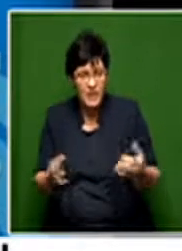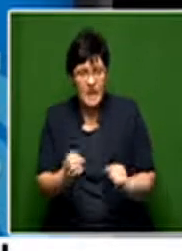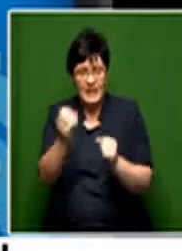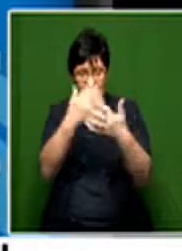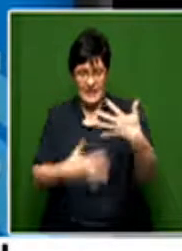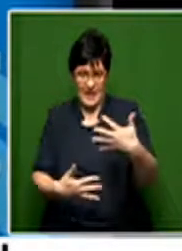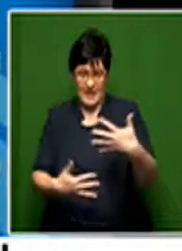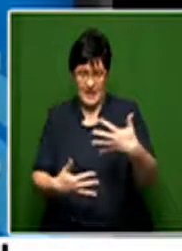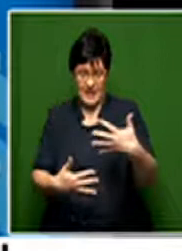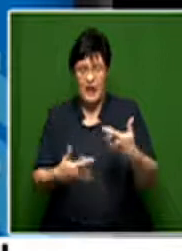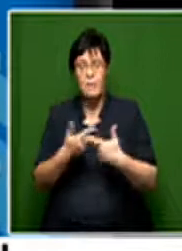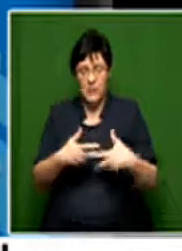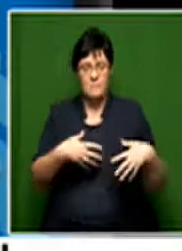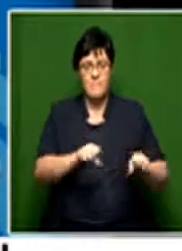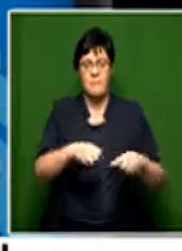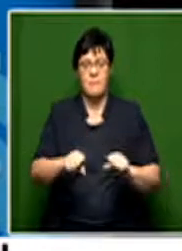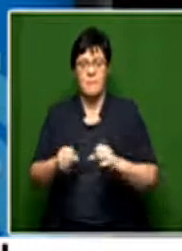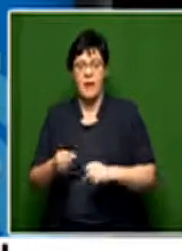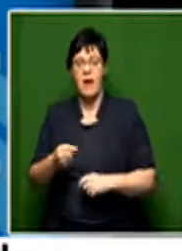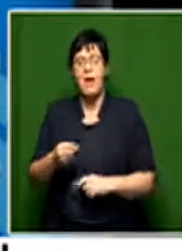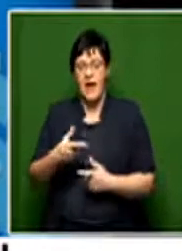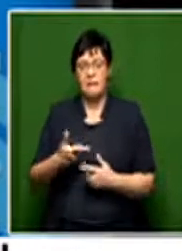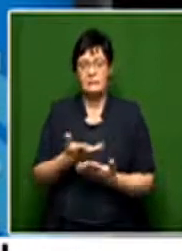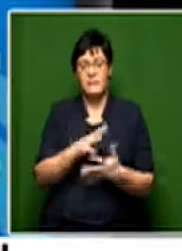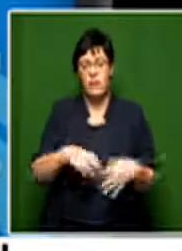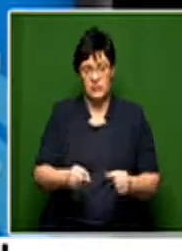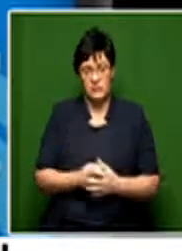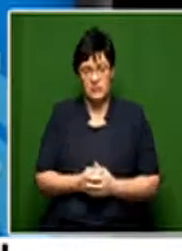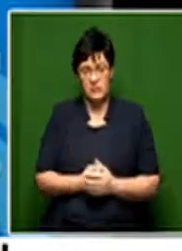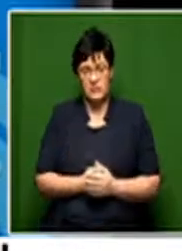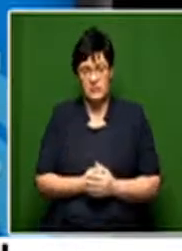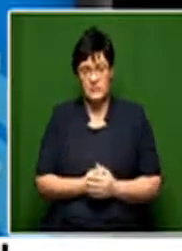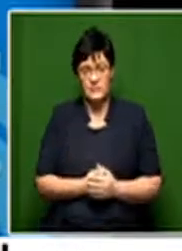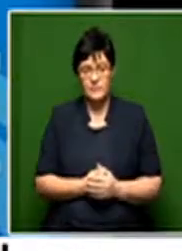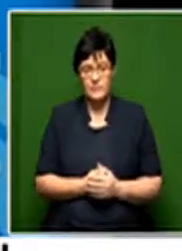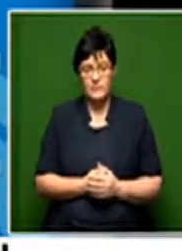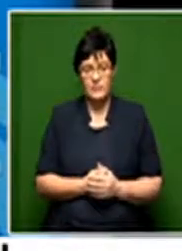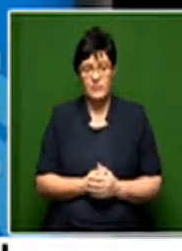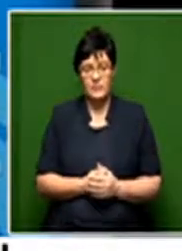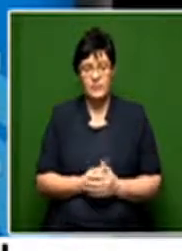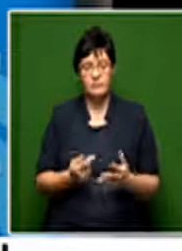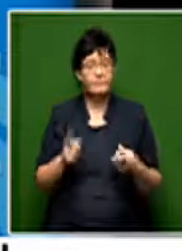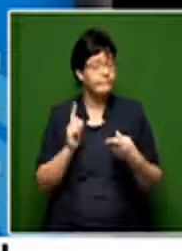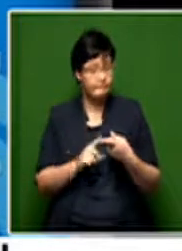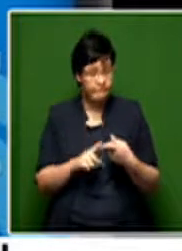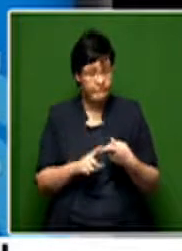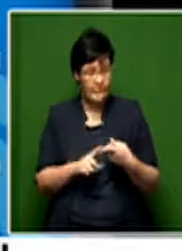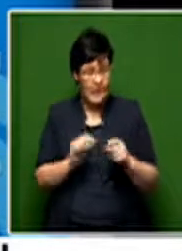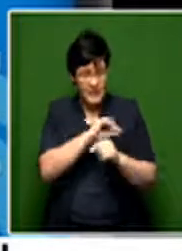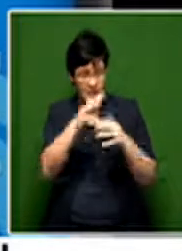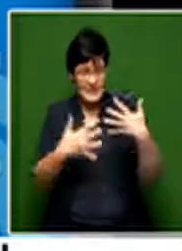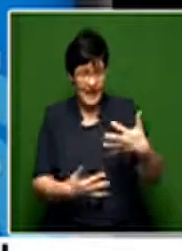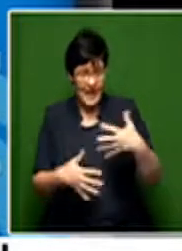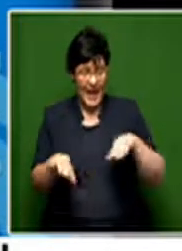may be taken by stakeholders in the states, indeed. And one of those